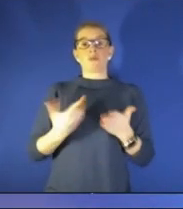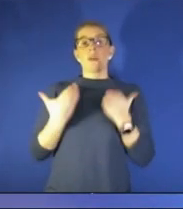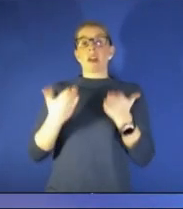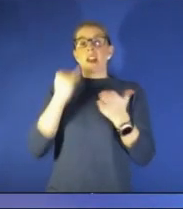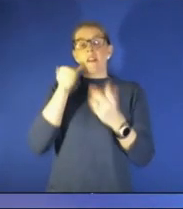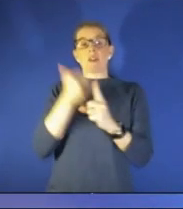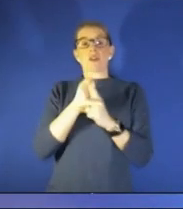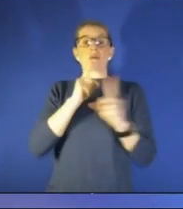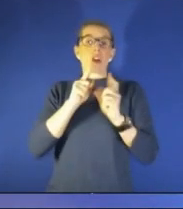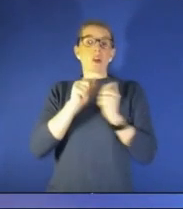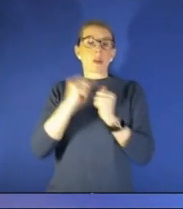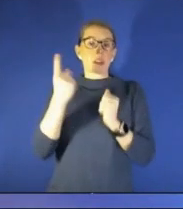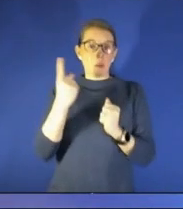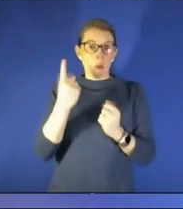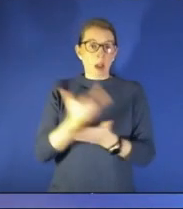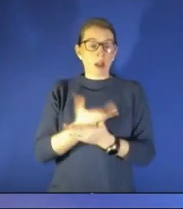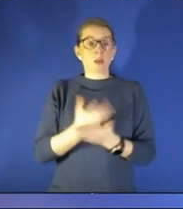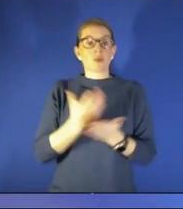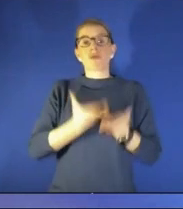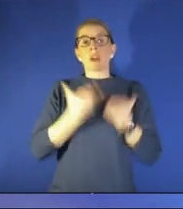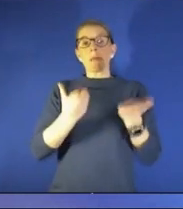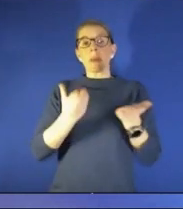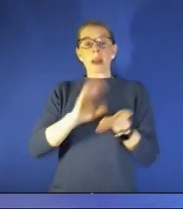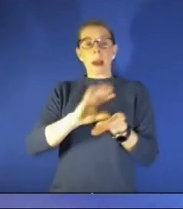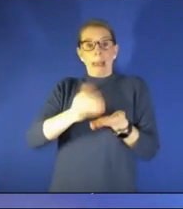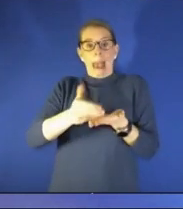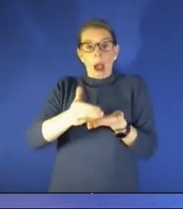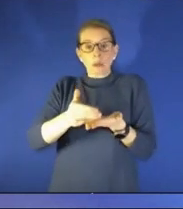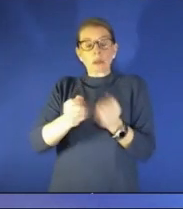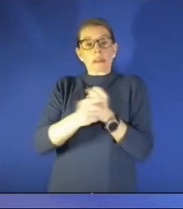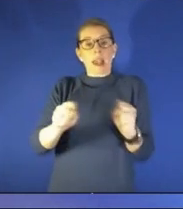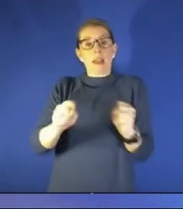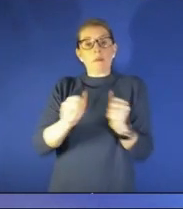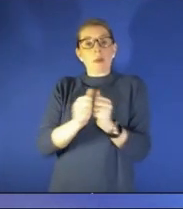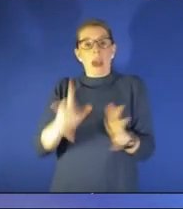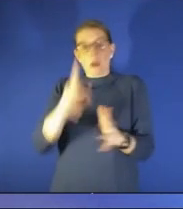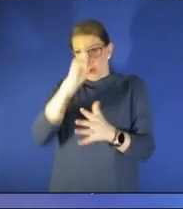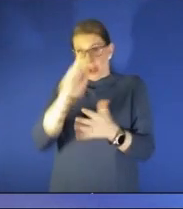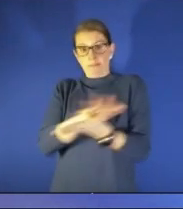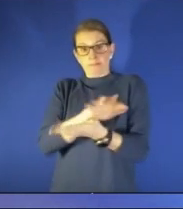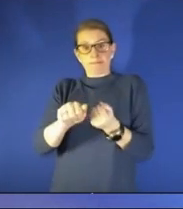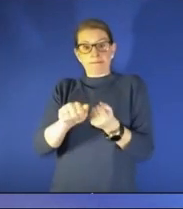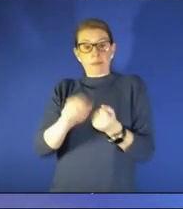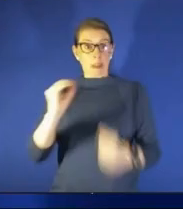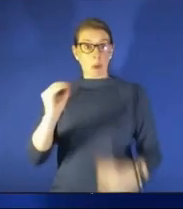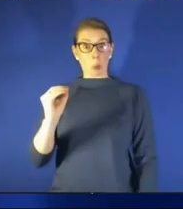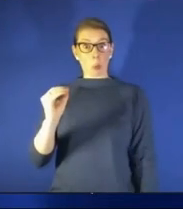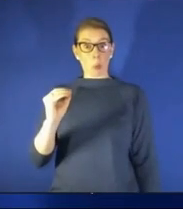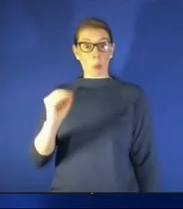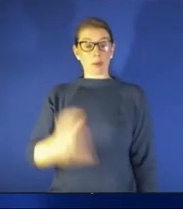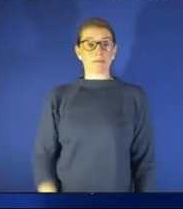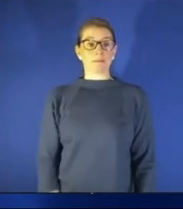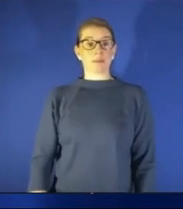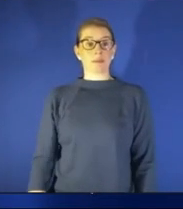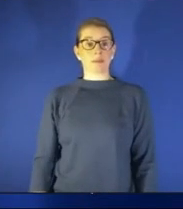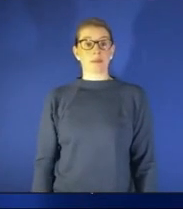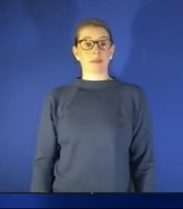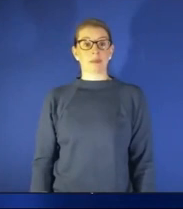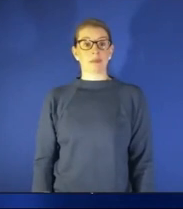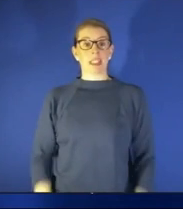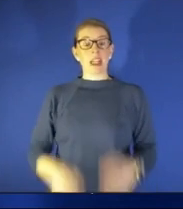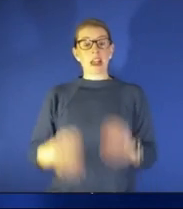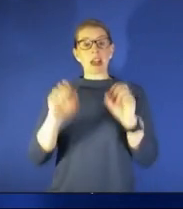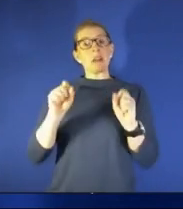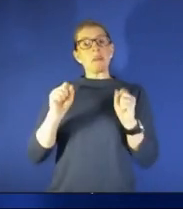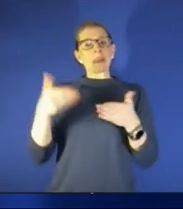the recommended amount of alcohol that would be safe without damaging the brain zero uh probably close to zero it's